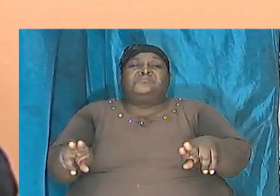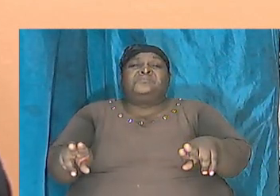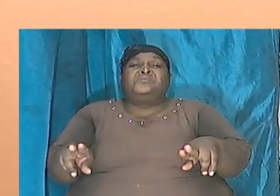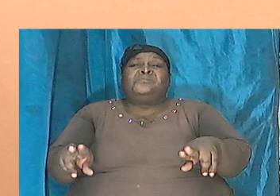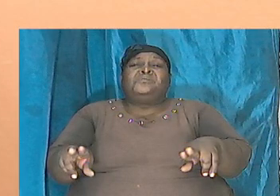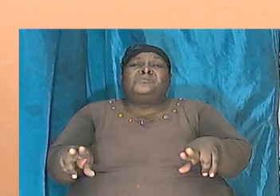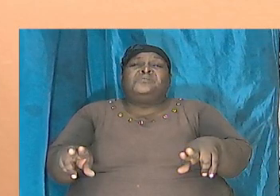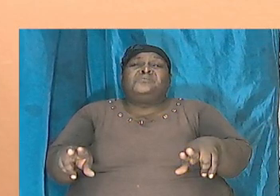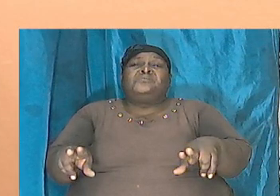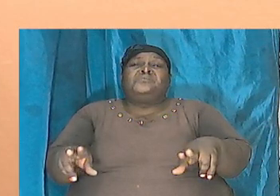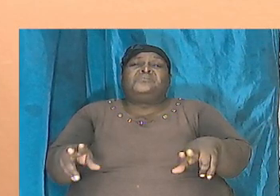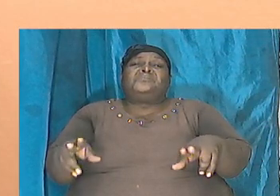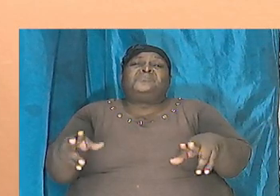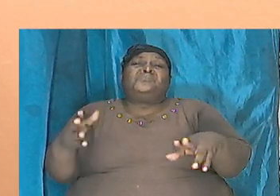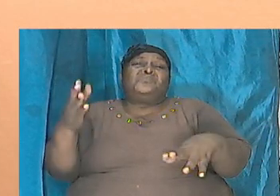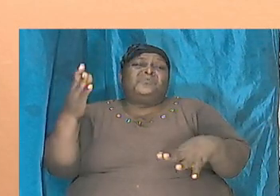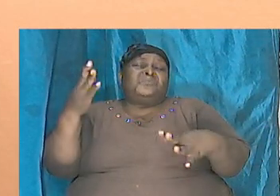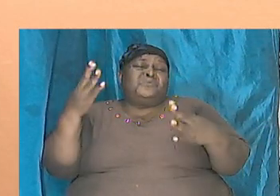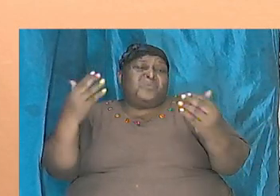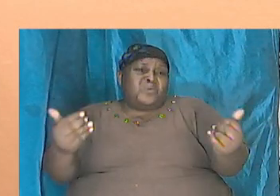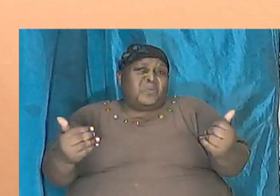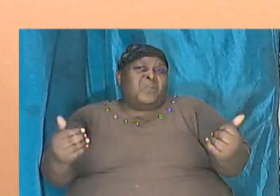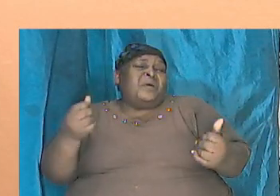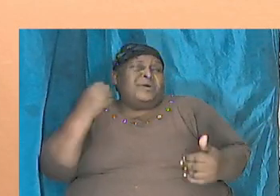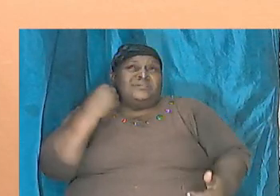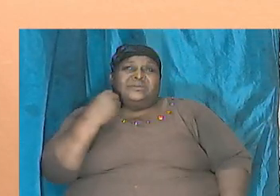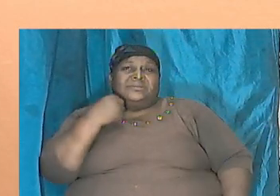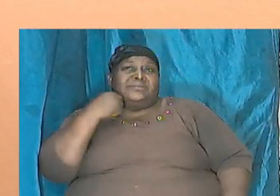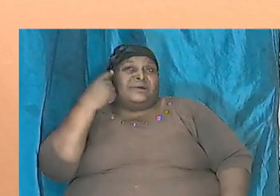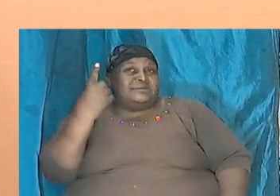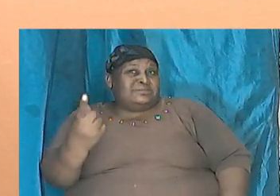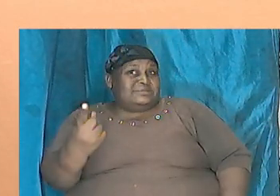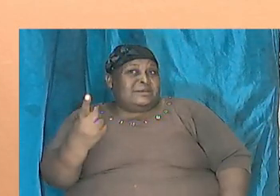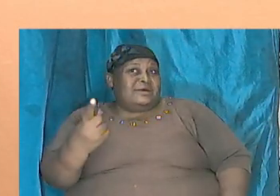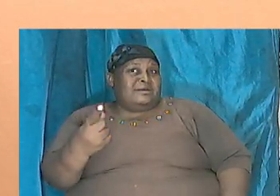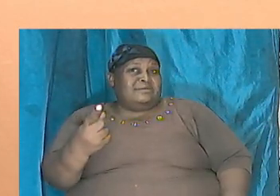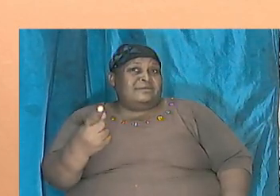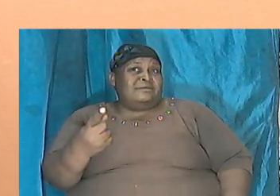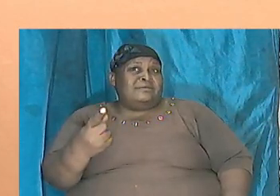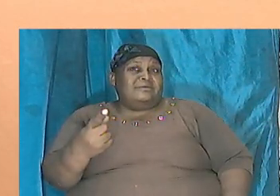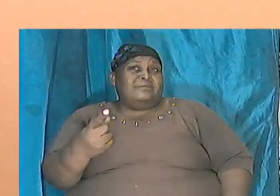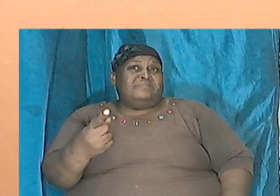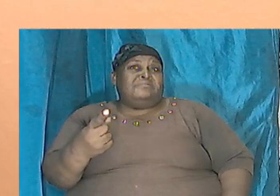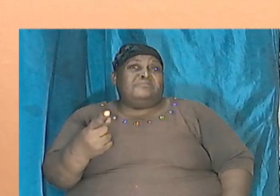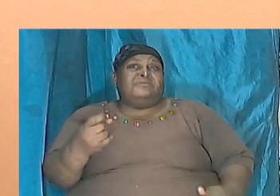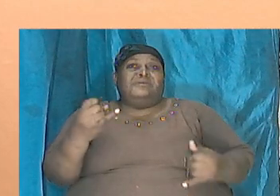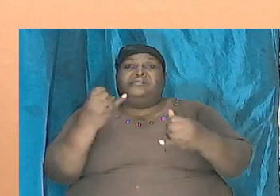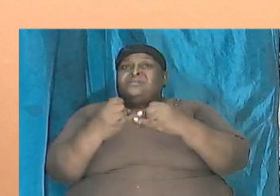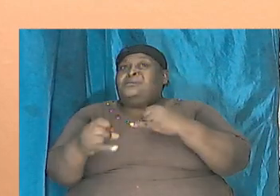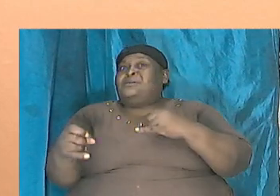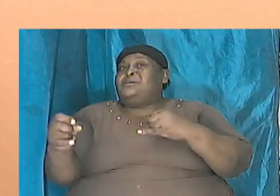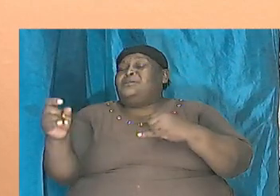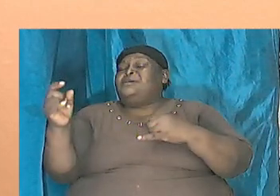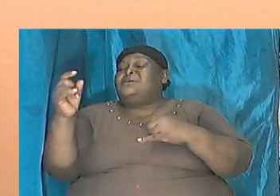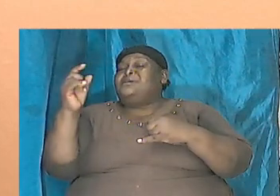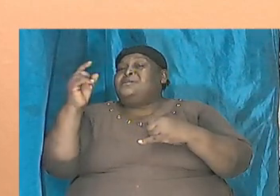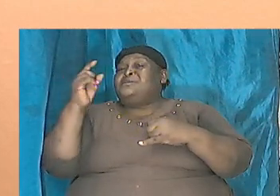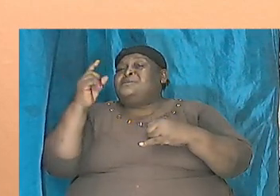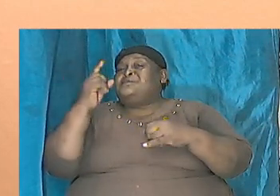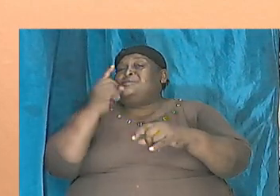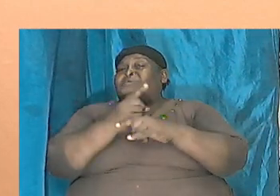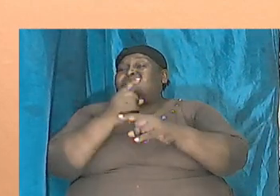now understand to be the logical conclusion to what started in